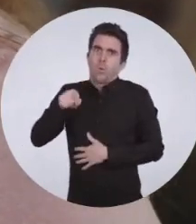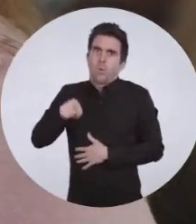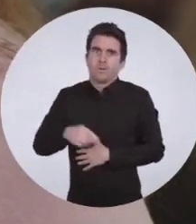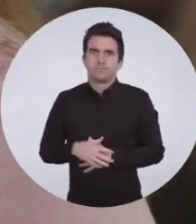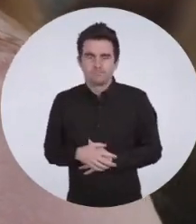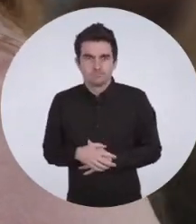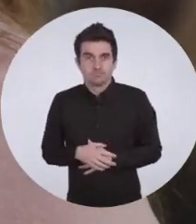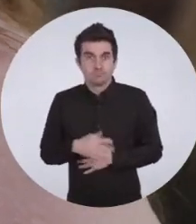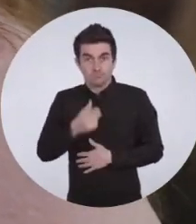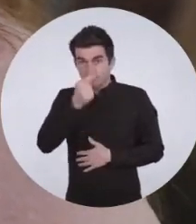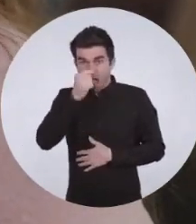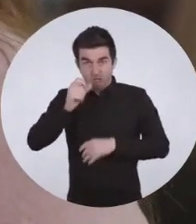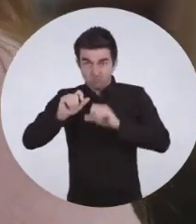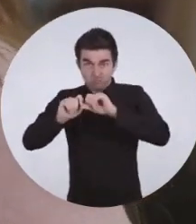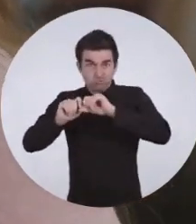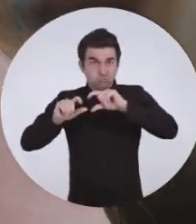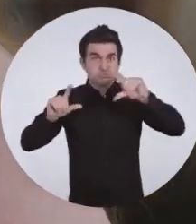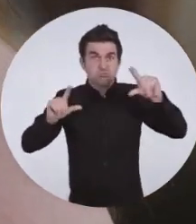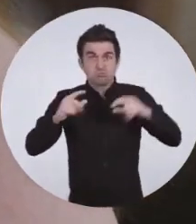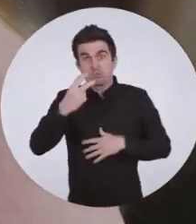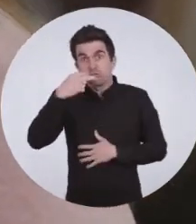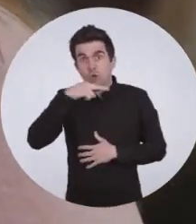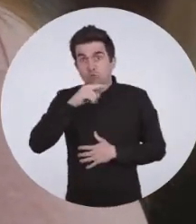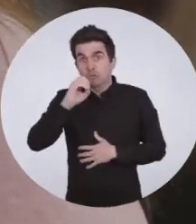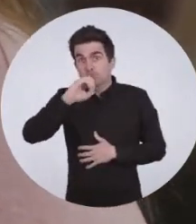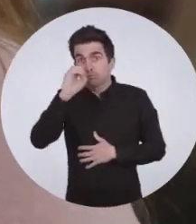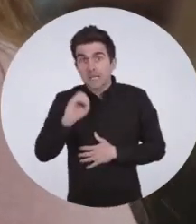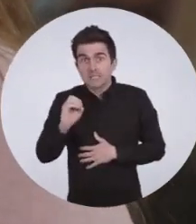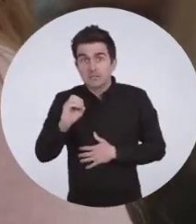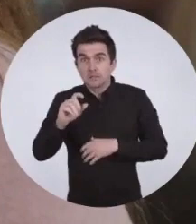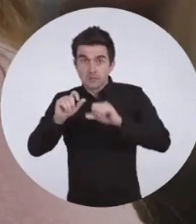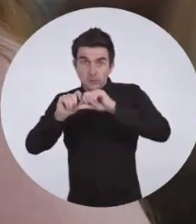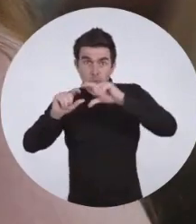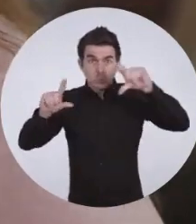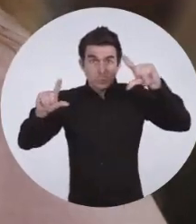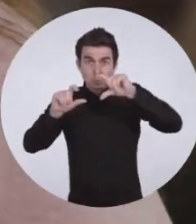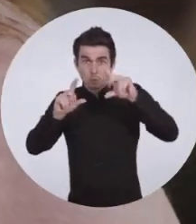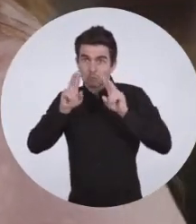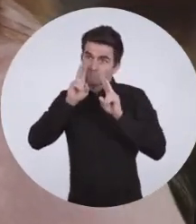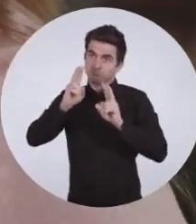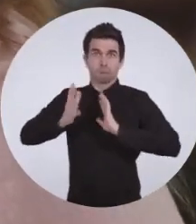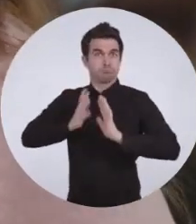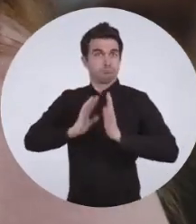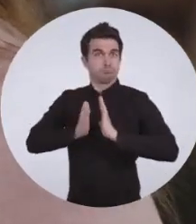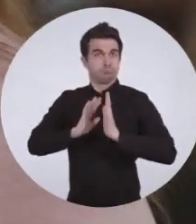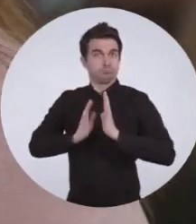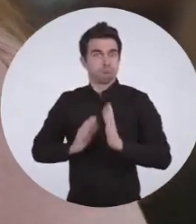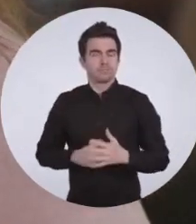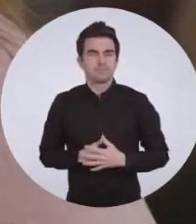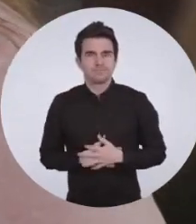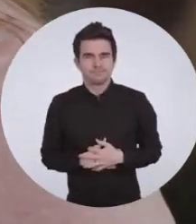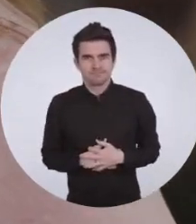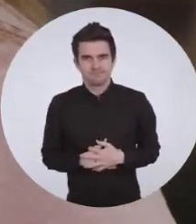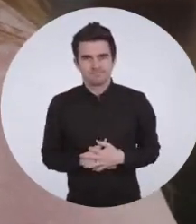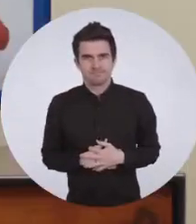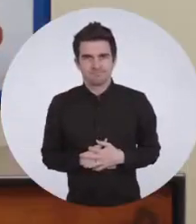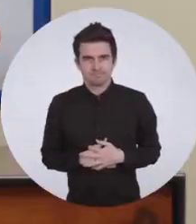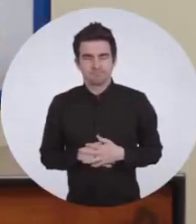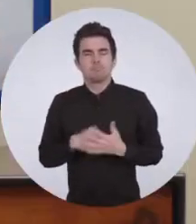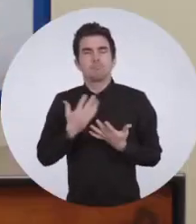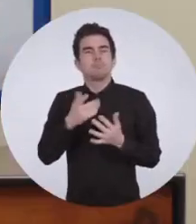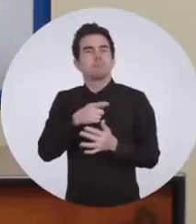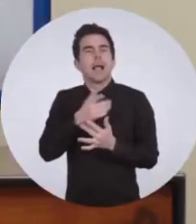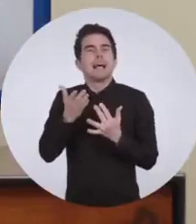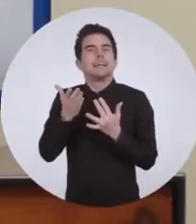really shines. Sign Language Zoom enlarges the sign language area up to 200% so you can see the gesture better.